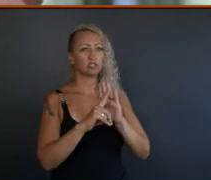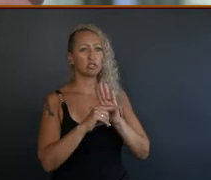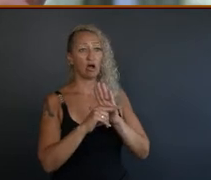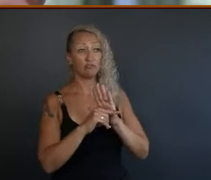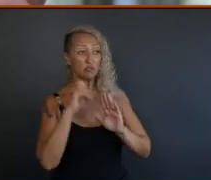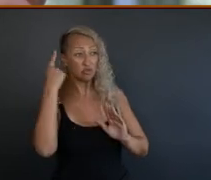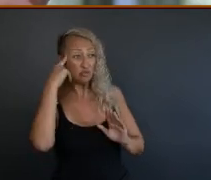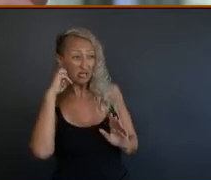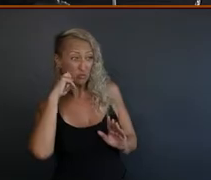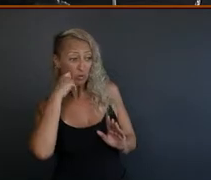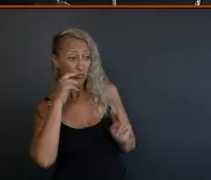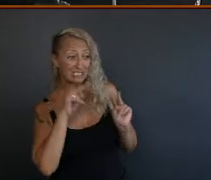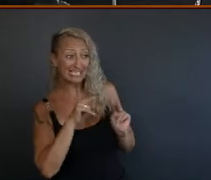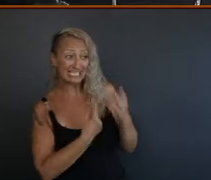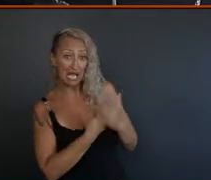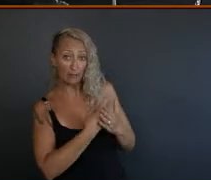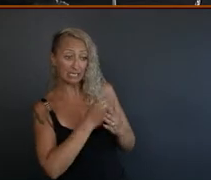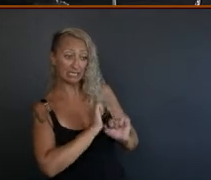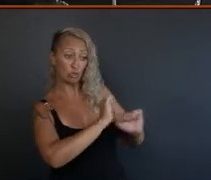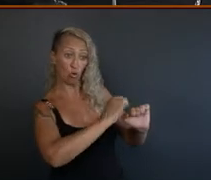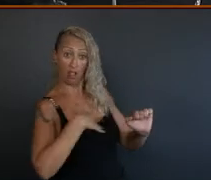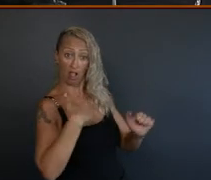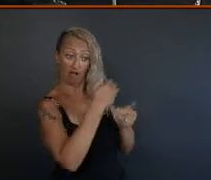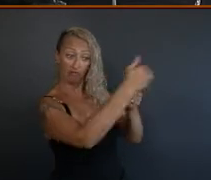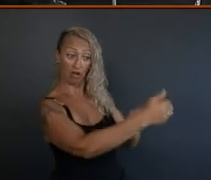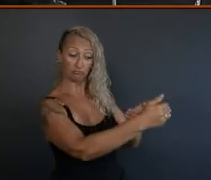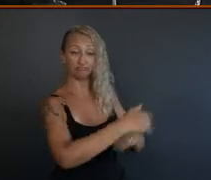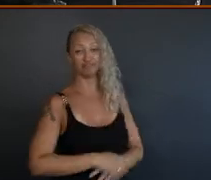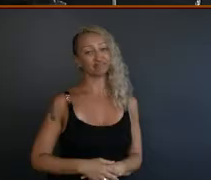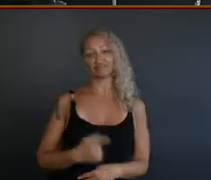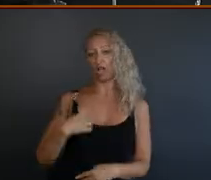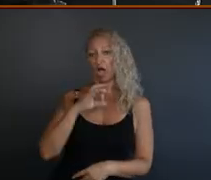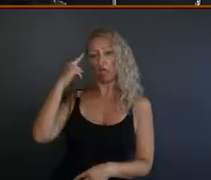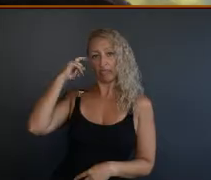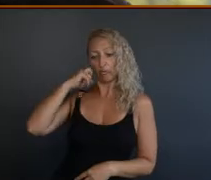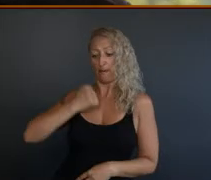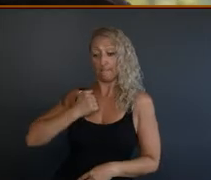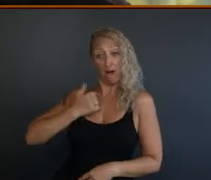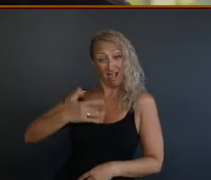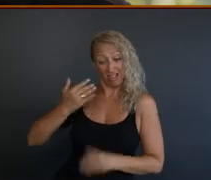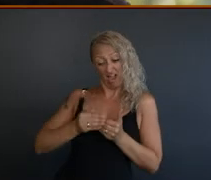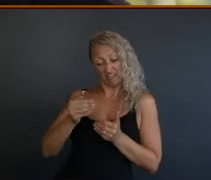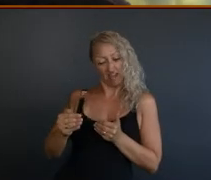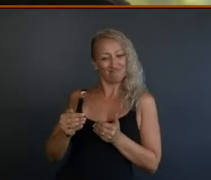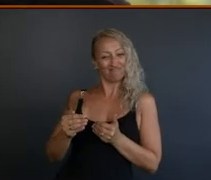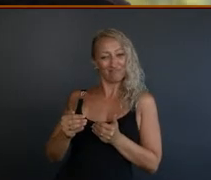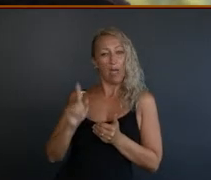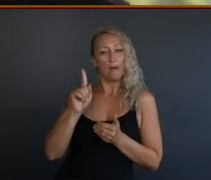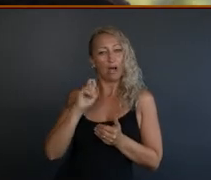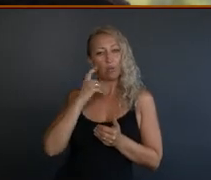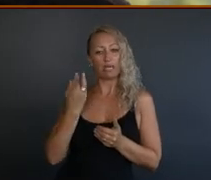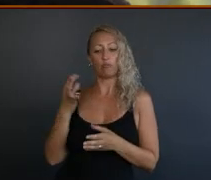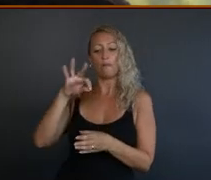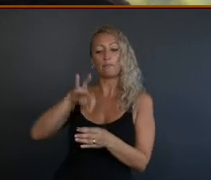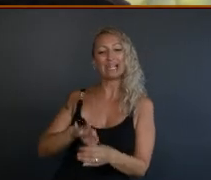your lifetime? I don't believe I will. Yeah. I honestly don't believe I'll see justice in my lifetime. But we will plant the seeds for